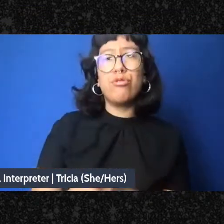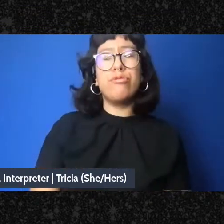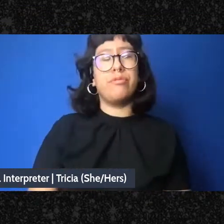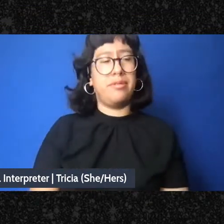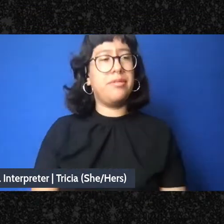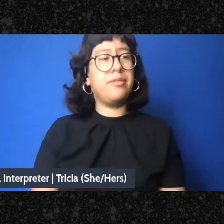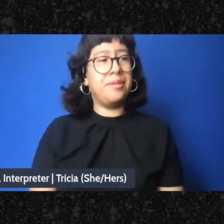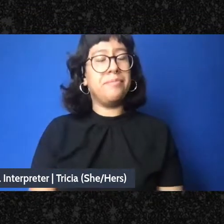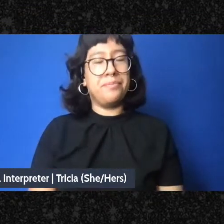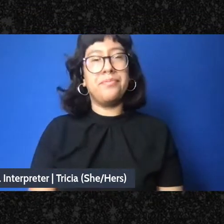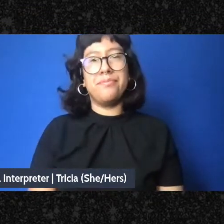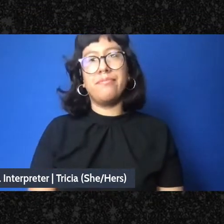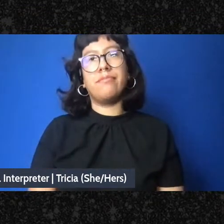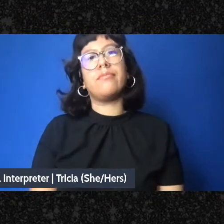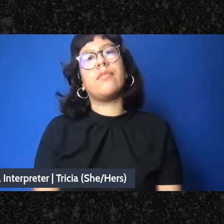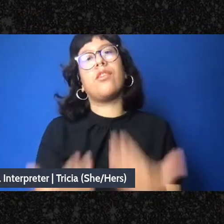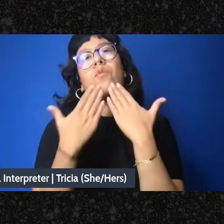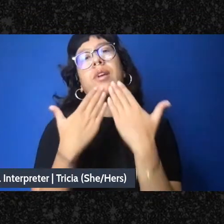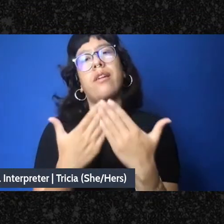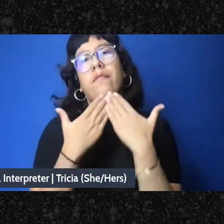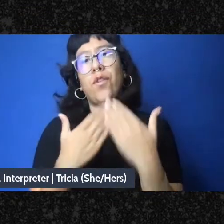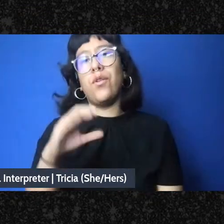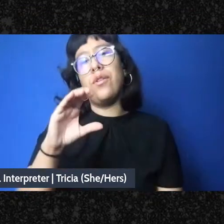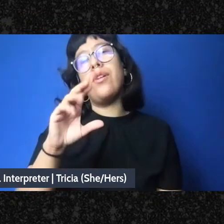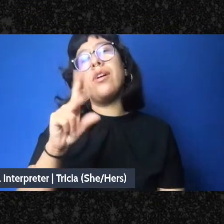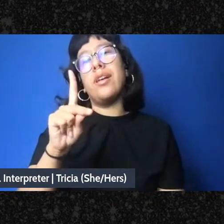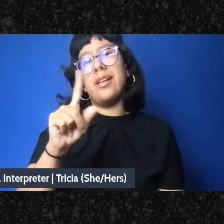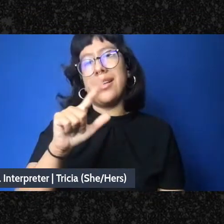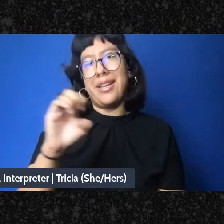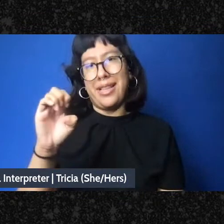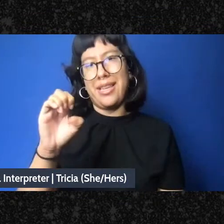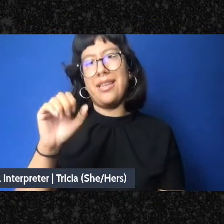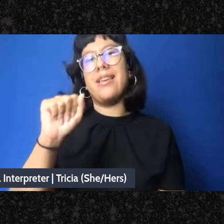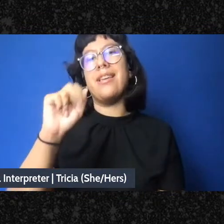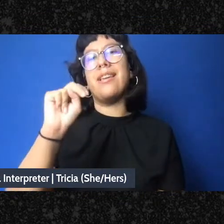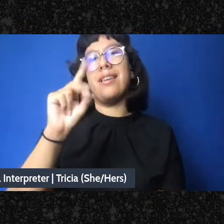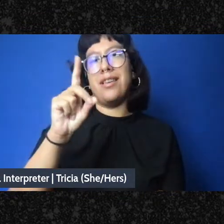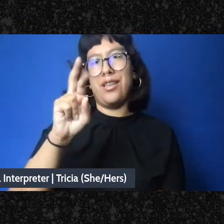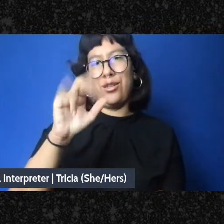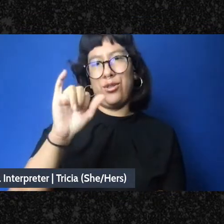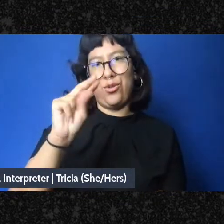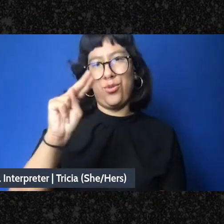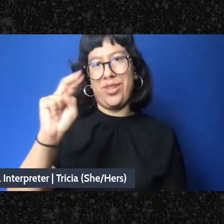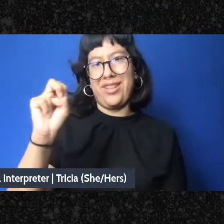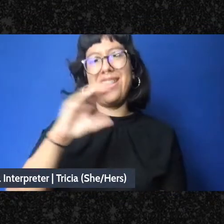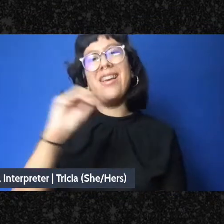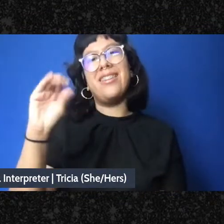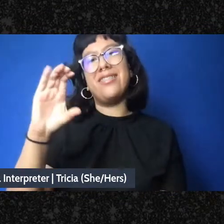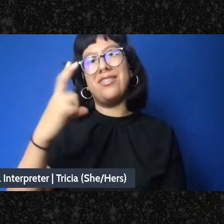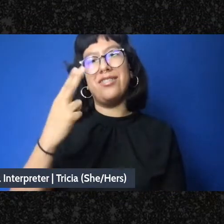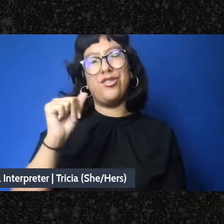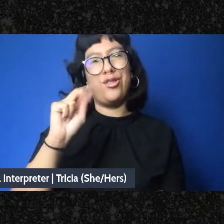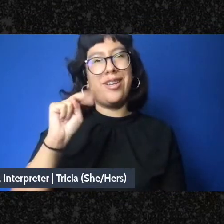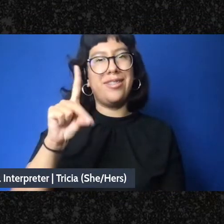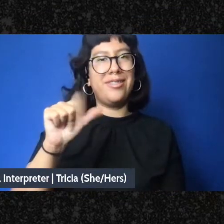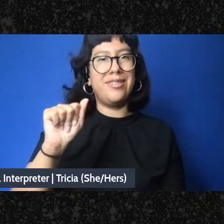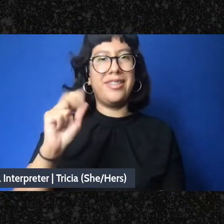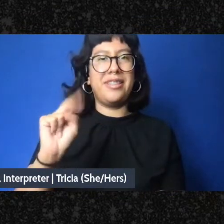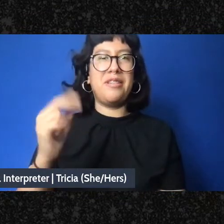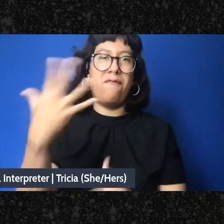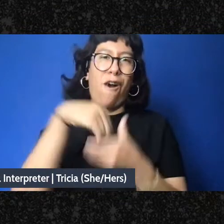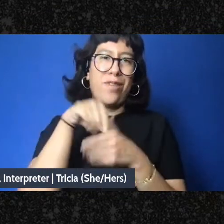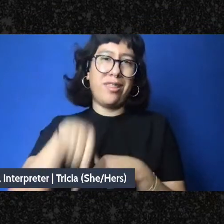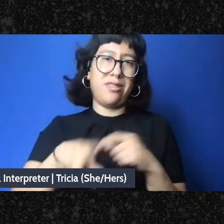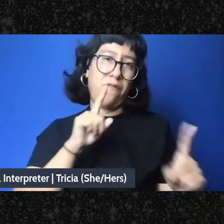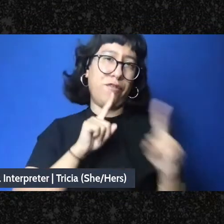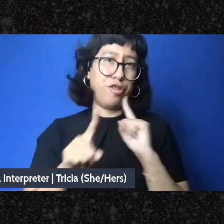And so grateful to Klee, Adrienne, Naomi, and Chundin for being part of this conversation. I just wanted to contextualize how we got here.